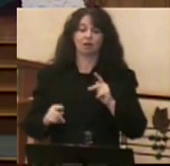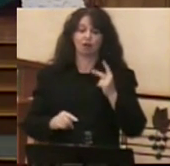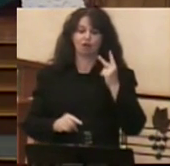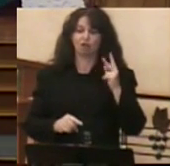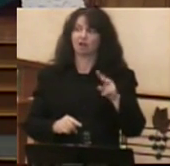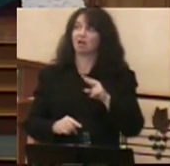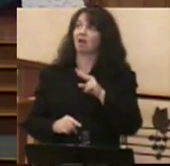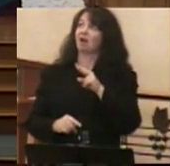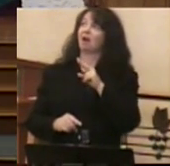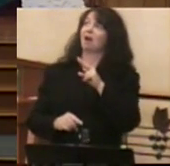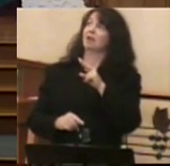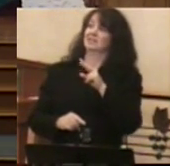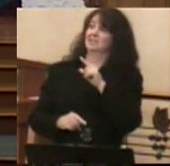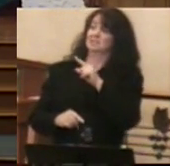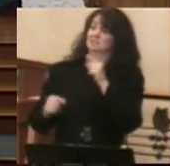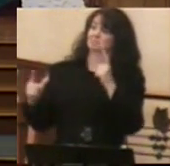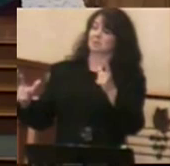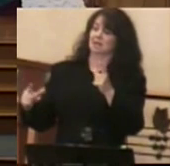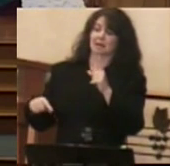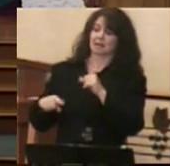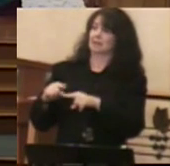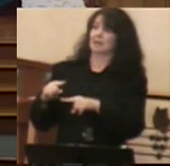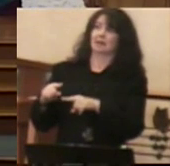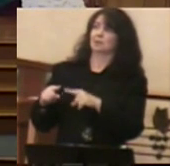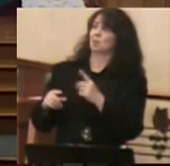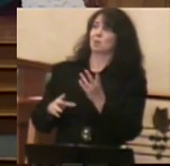so big, I can't win. But